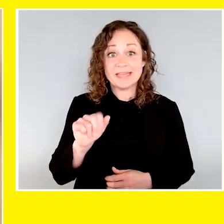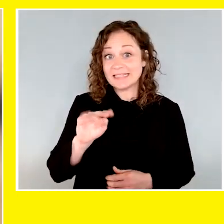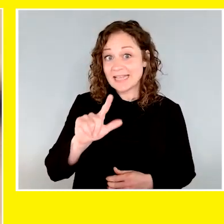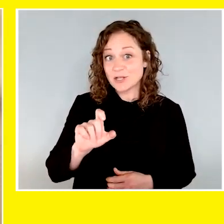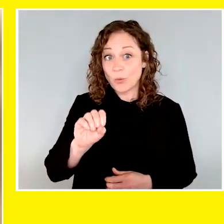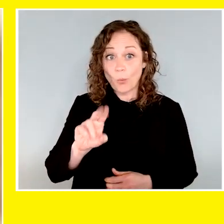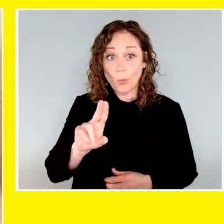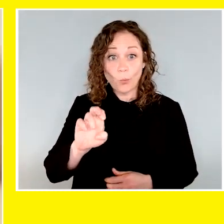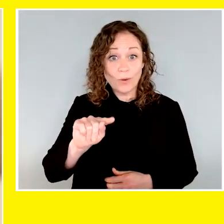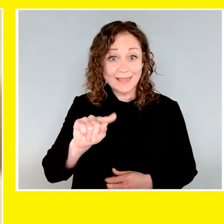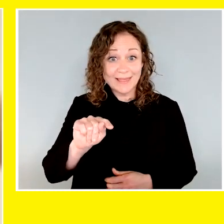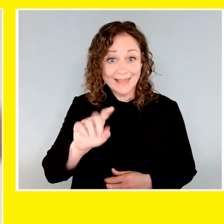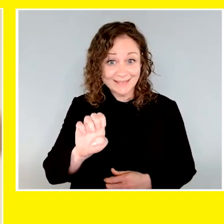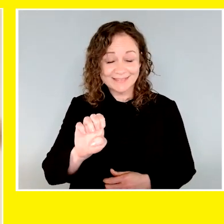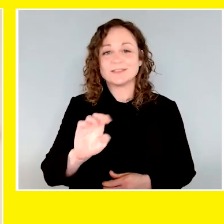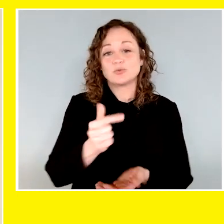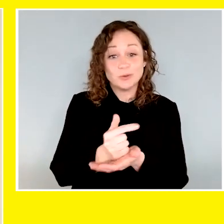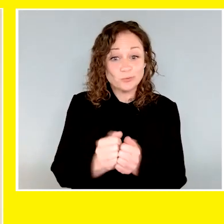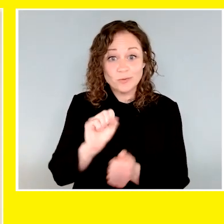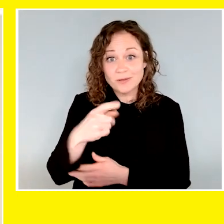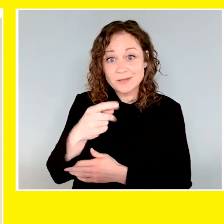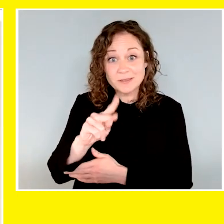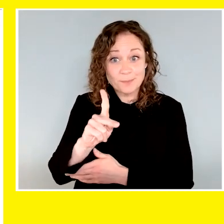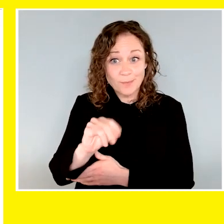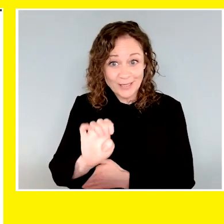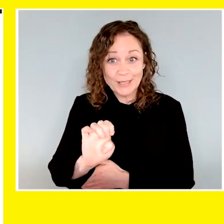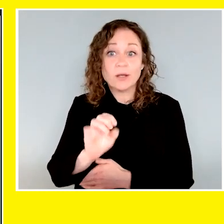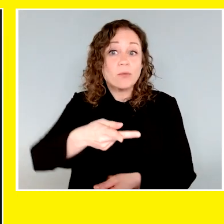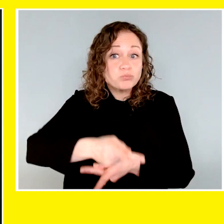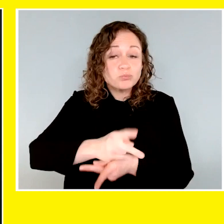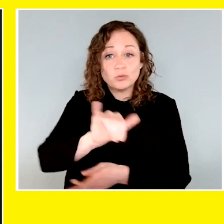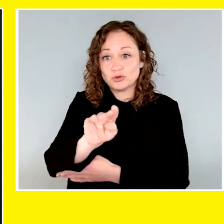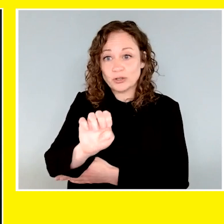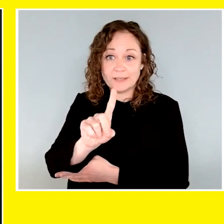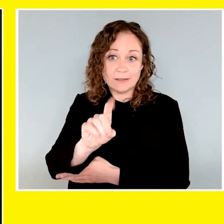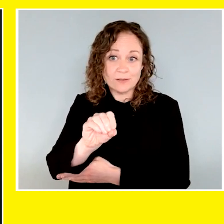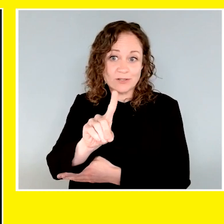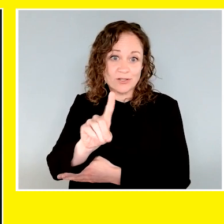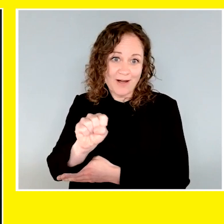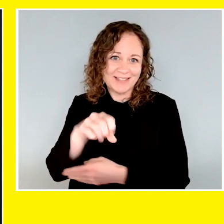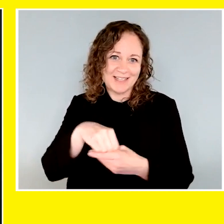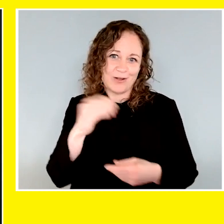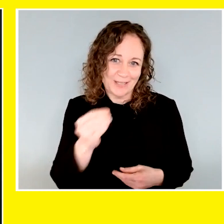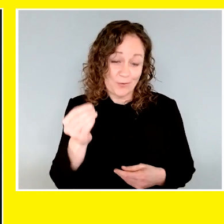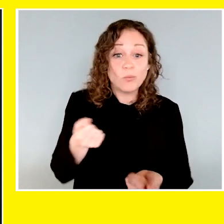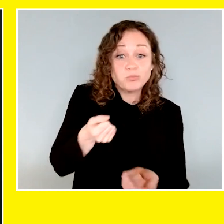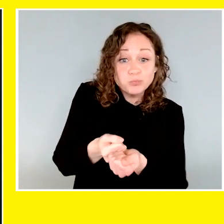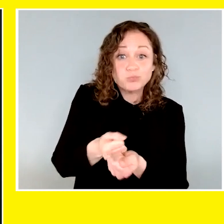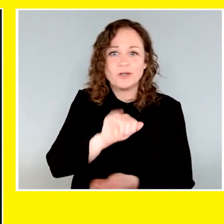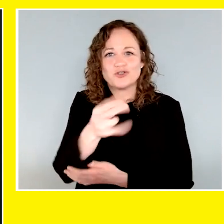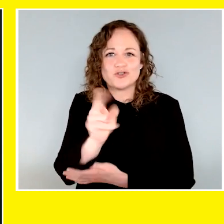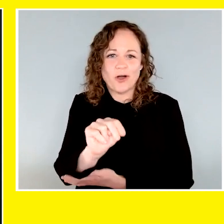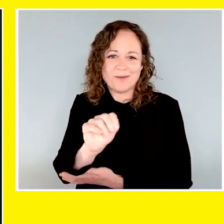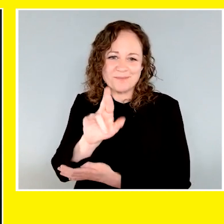Daniel Ouellette is graduating with Sparky, who was raised by Jane Dodds in Ontario and generously sponsored by John and Mary Crocker.